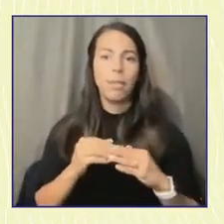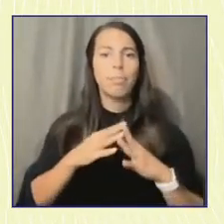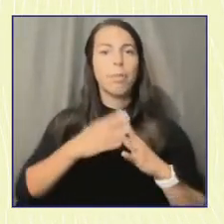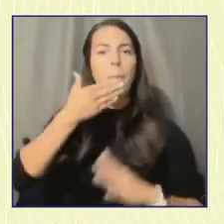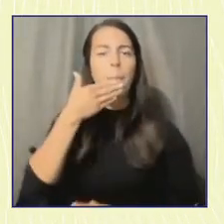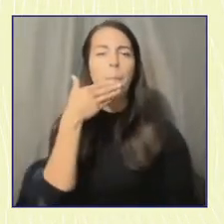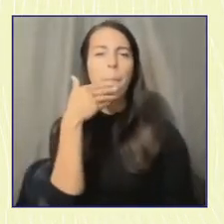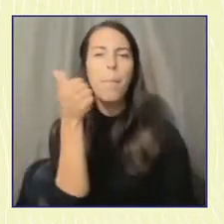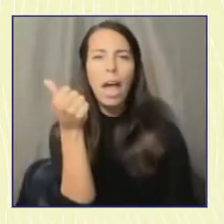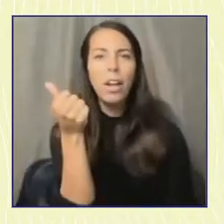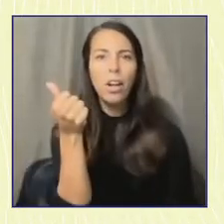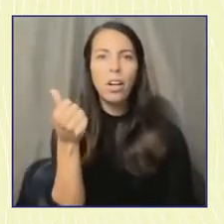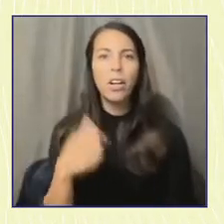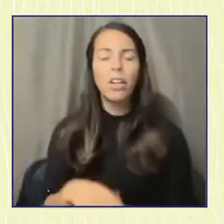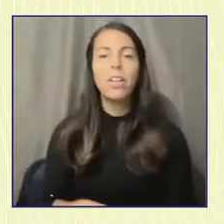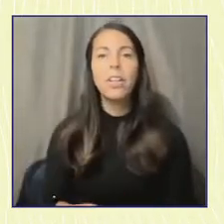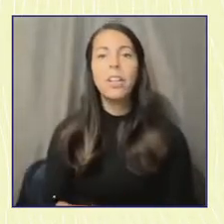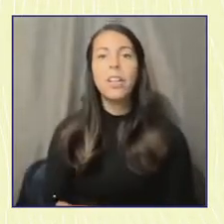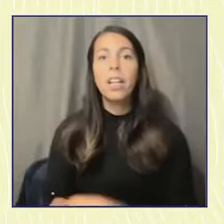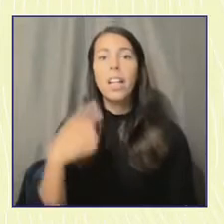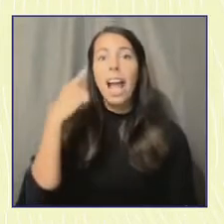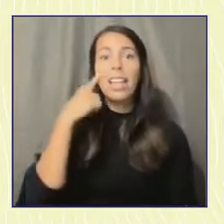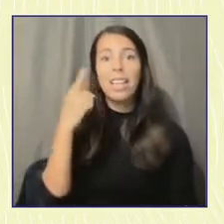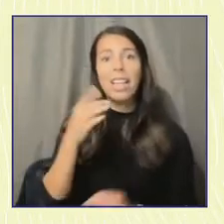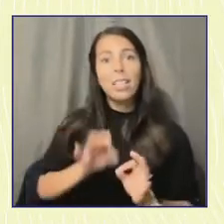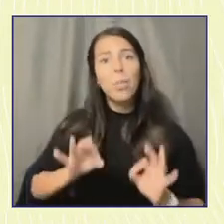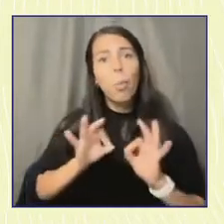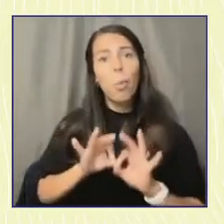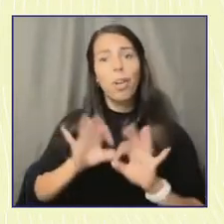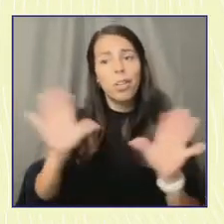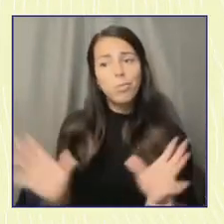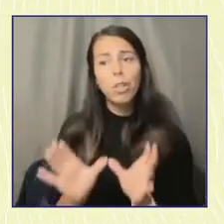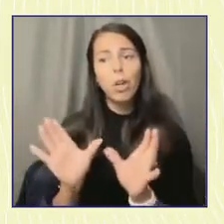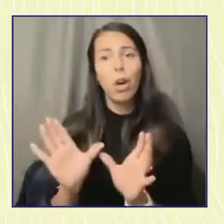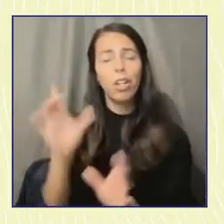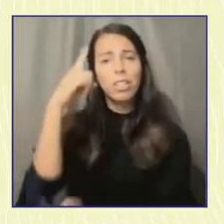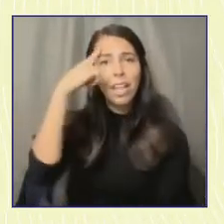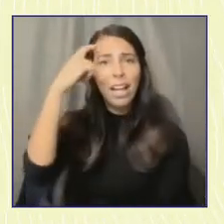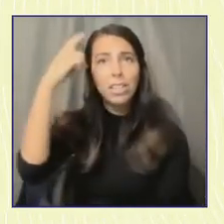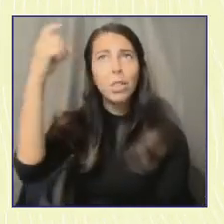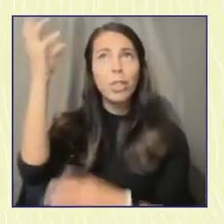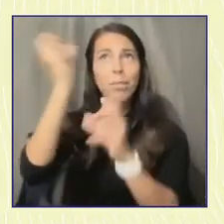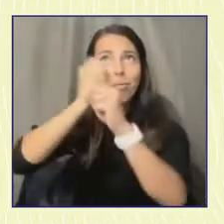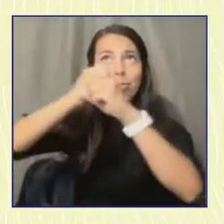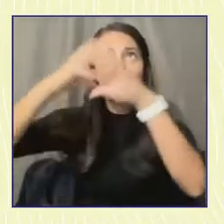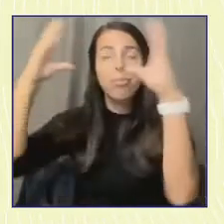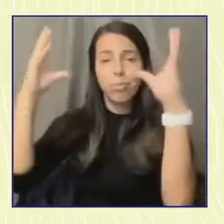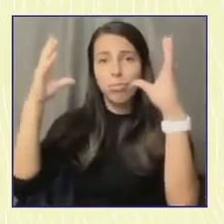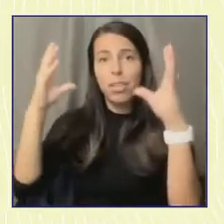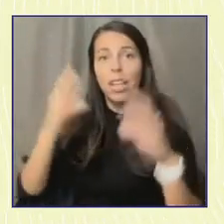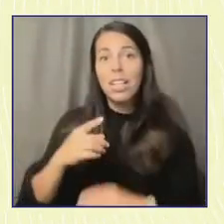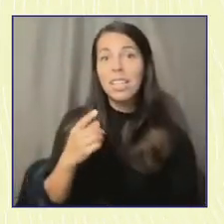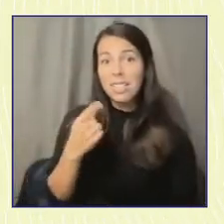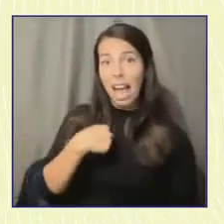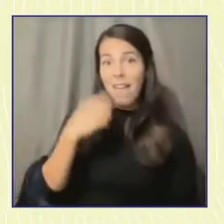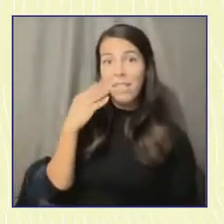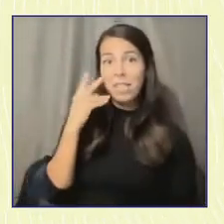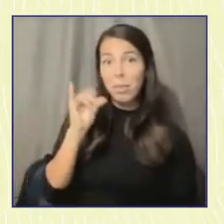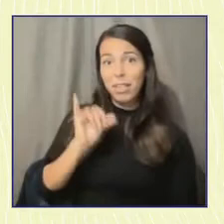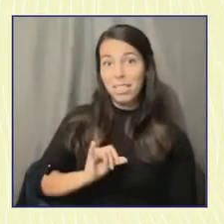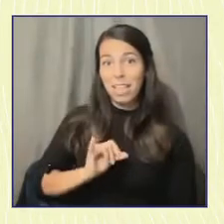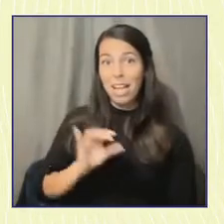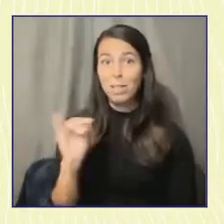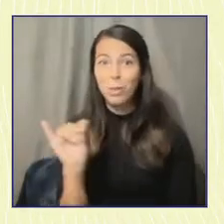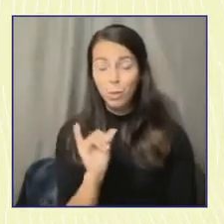fostering and encouraging those dreams and those visions because too often I have seen from my own personal experience and from the young people